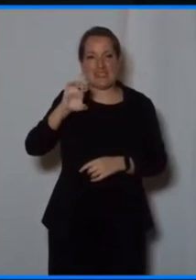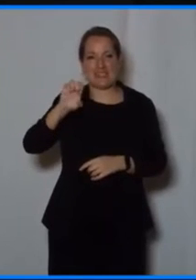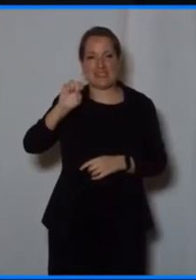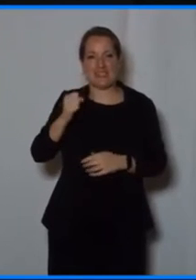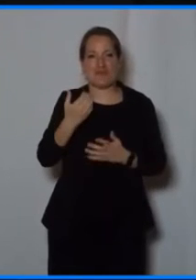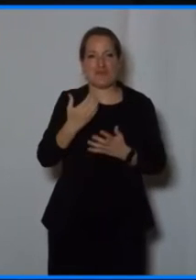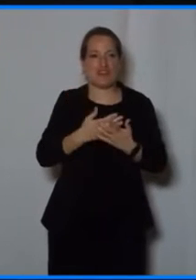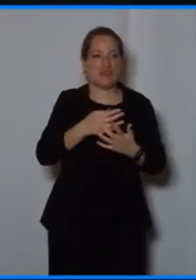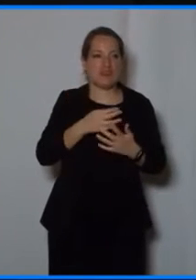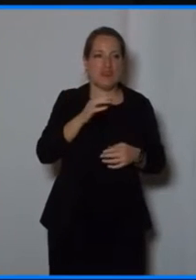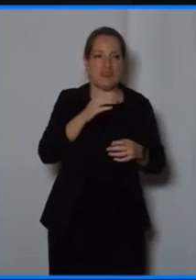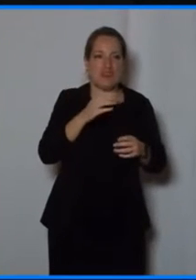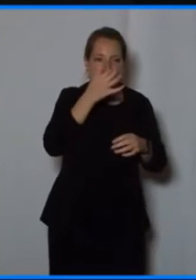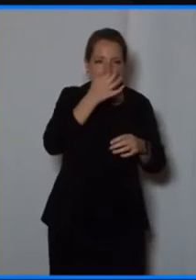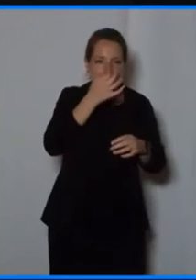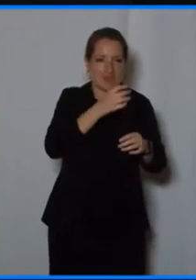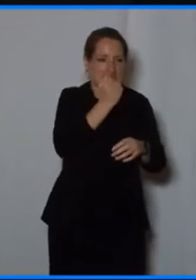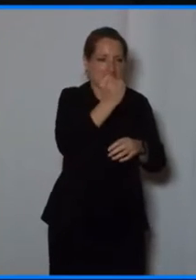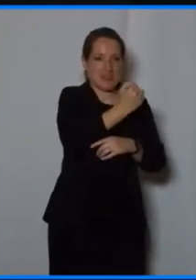Traffic congestions, I mean,